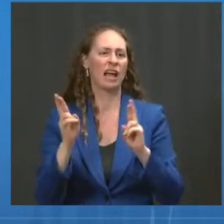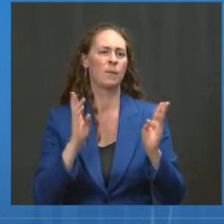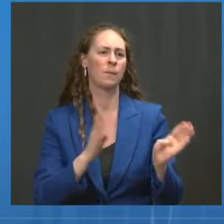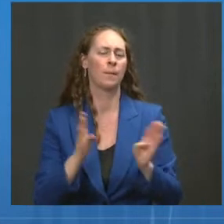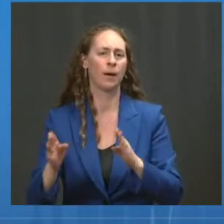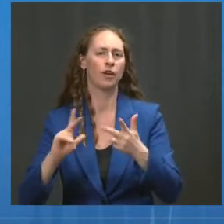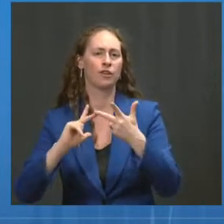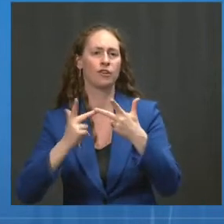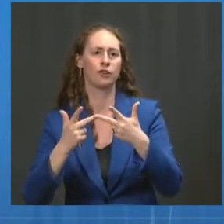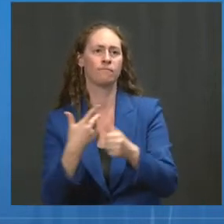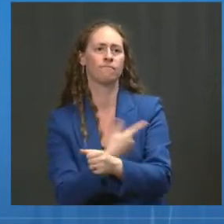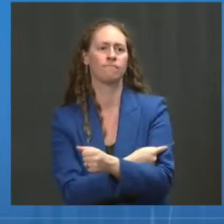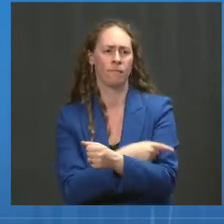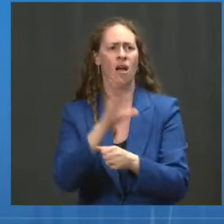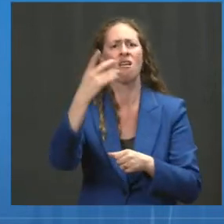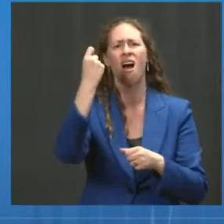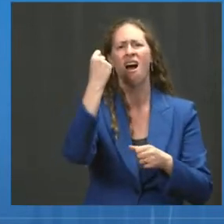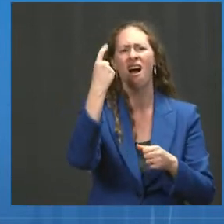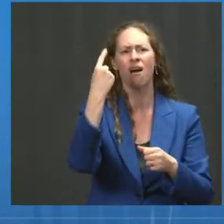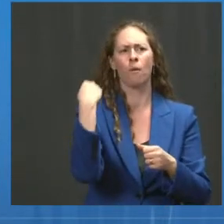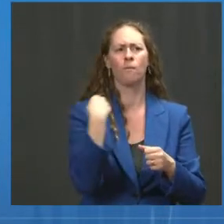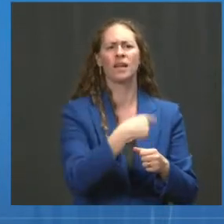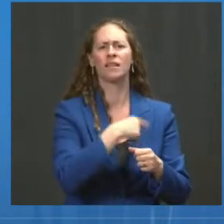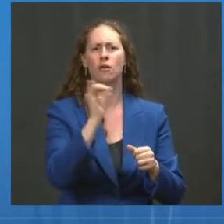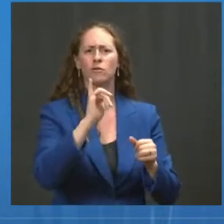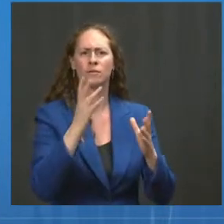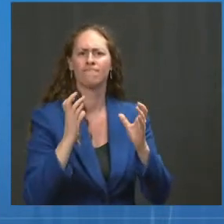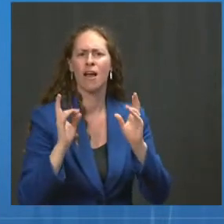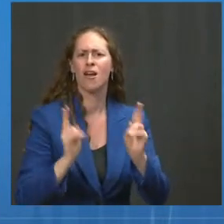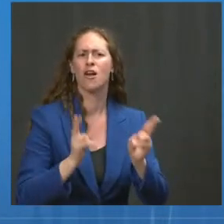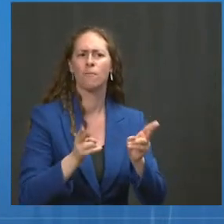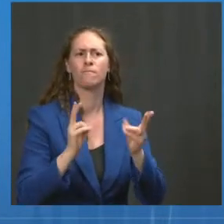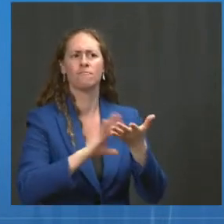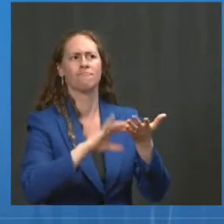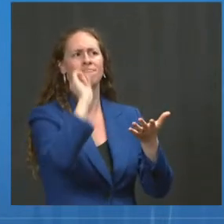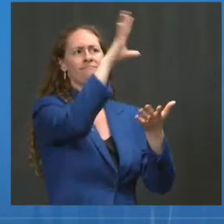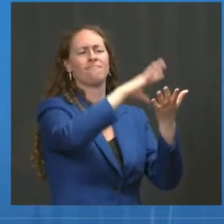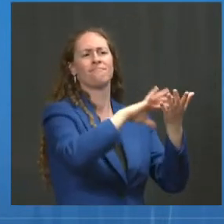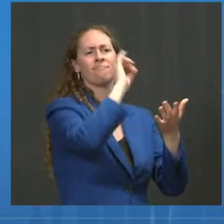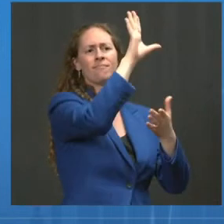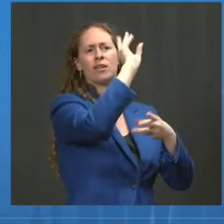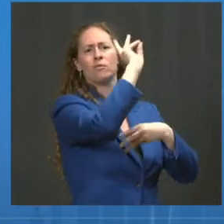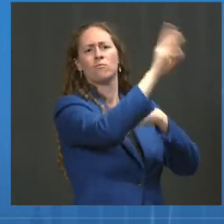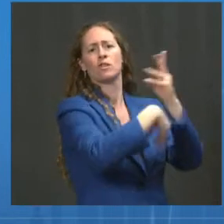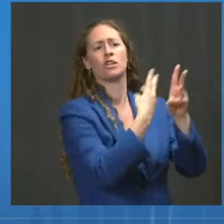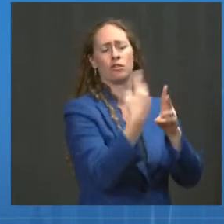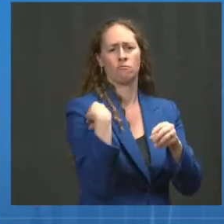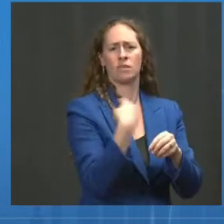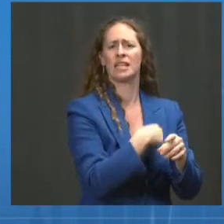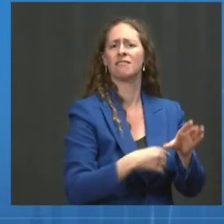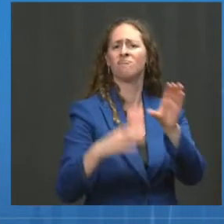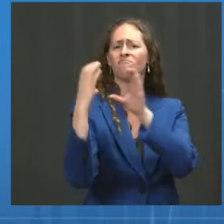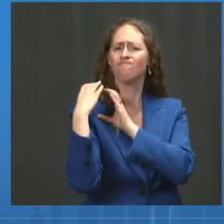accelerate our efforts to vaccinate the rest of the world. We take that responsibility very seriously. Next question, please.